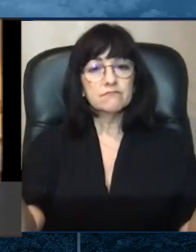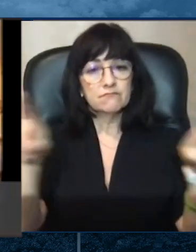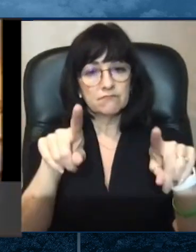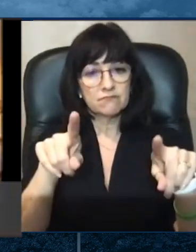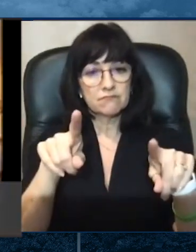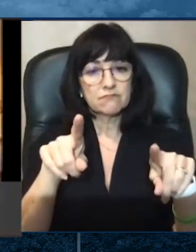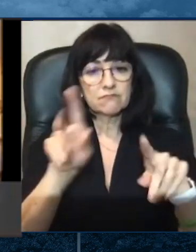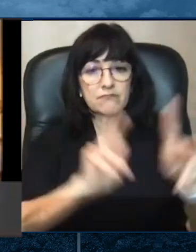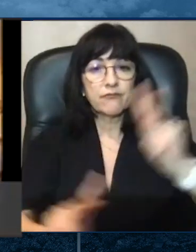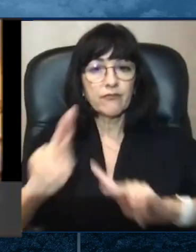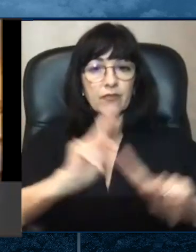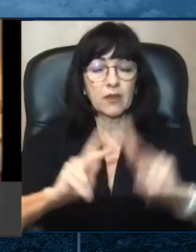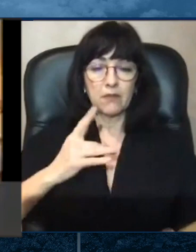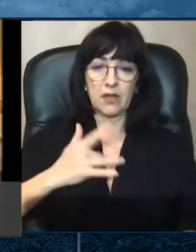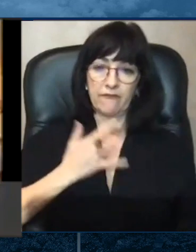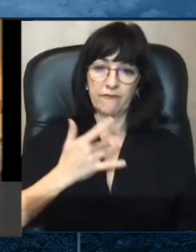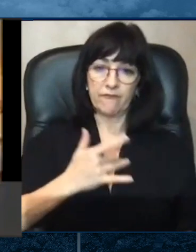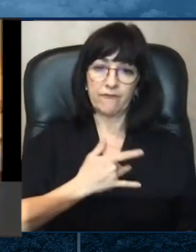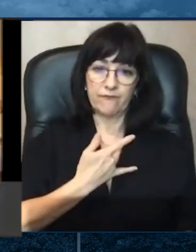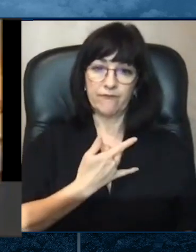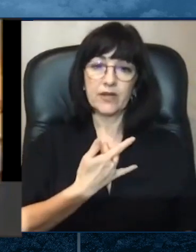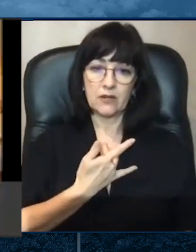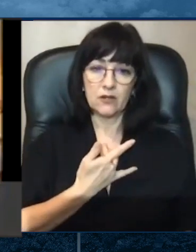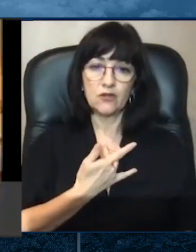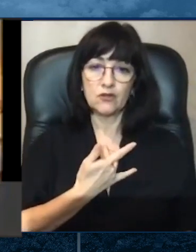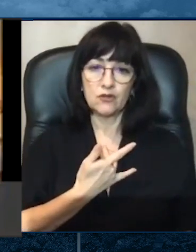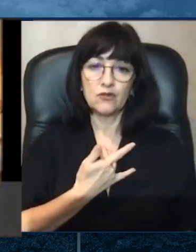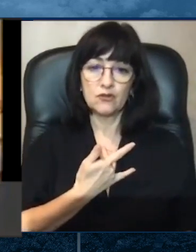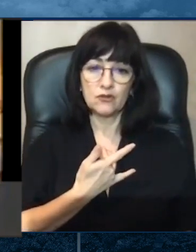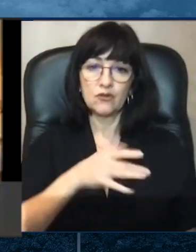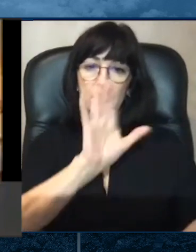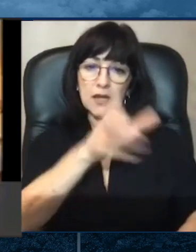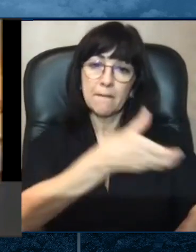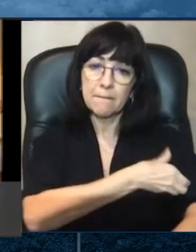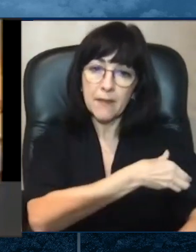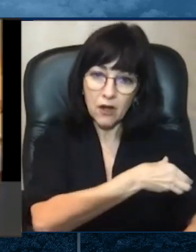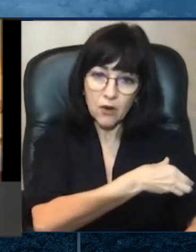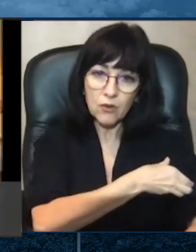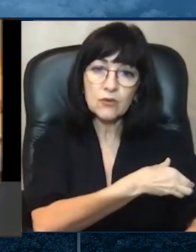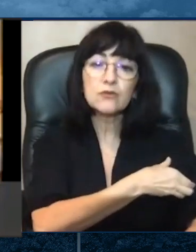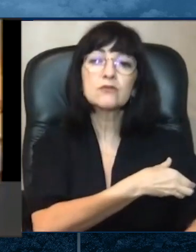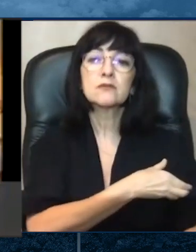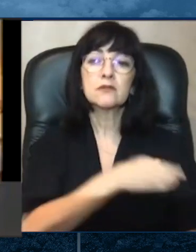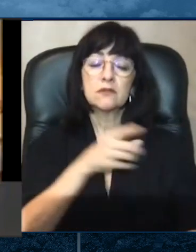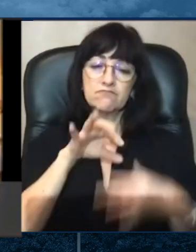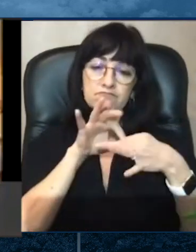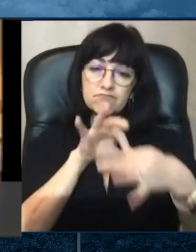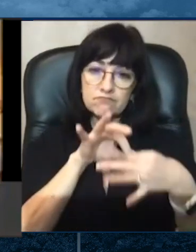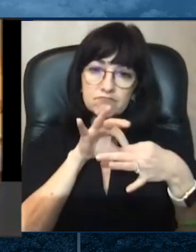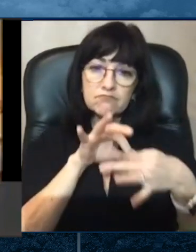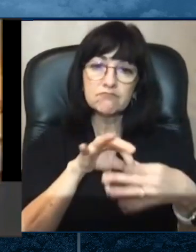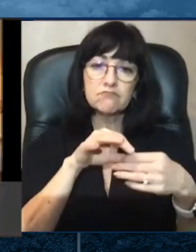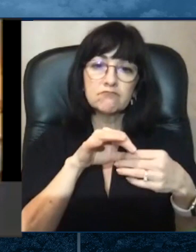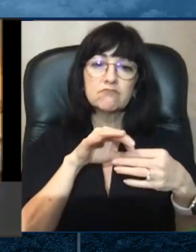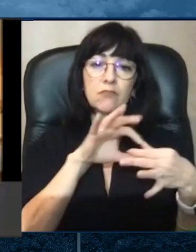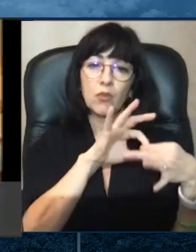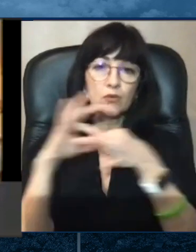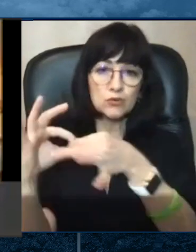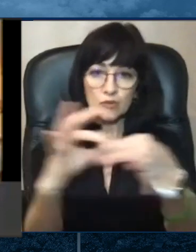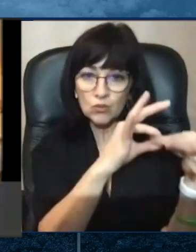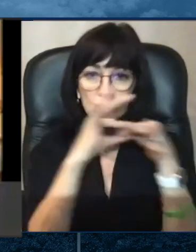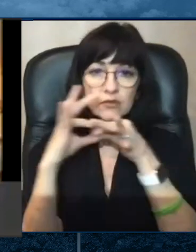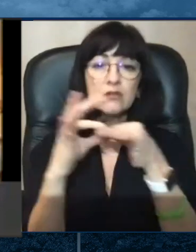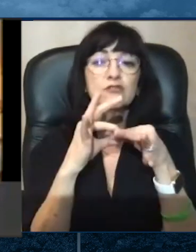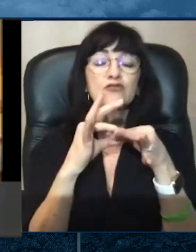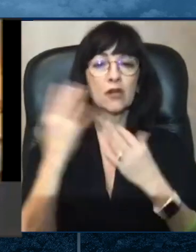promoción y las asociaciones y los servicios excepcionales. Es